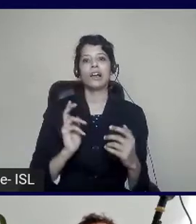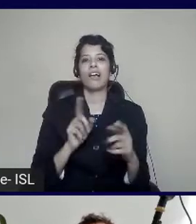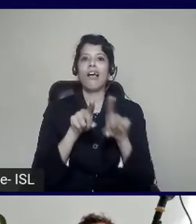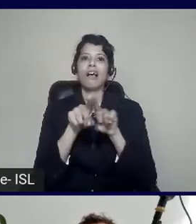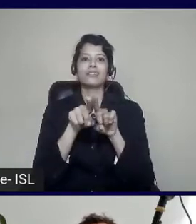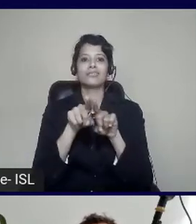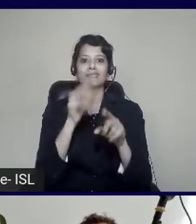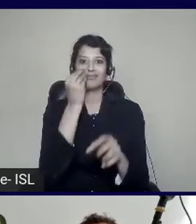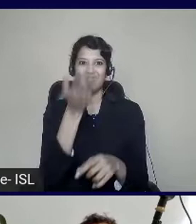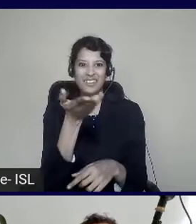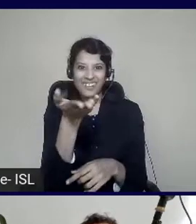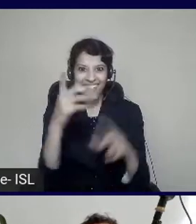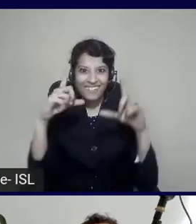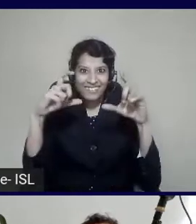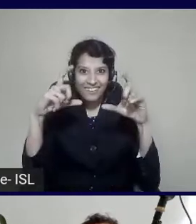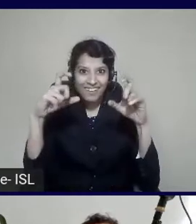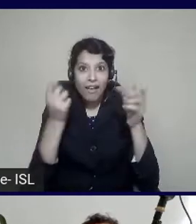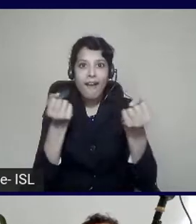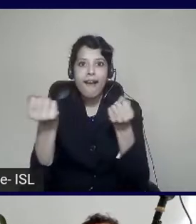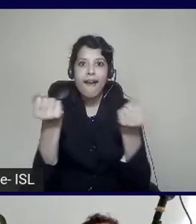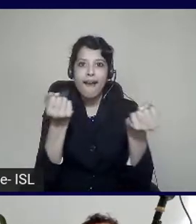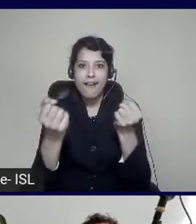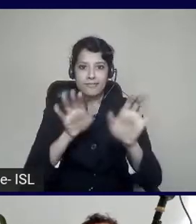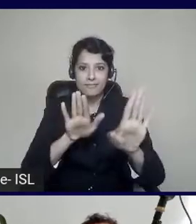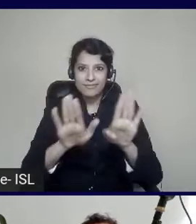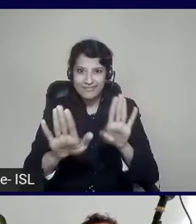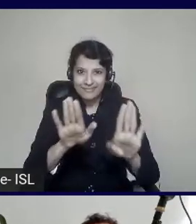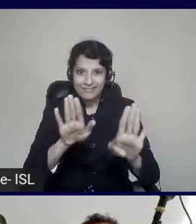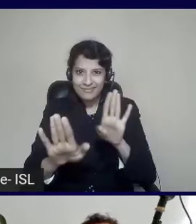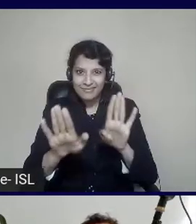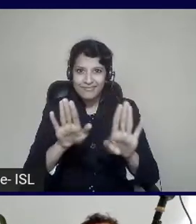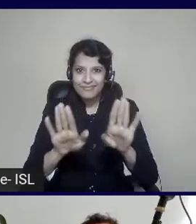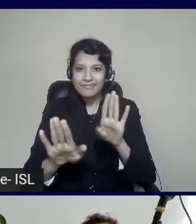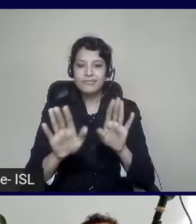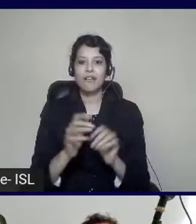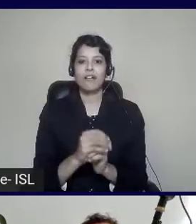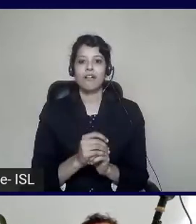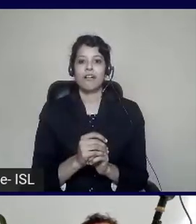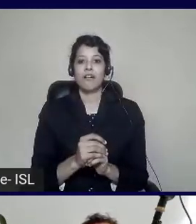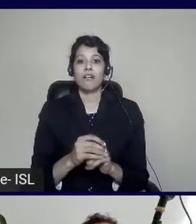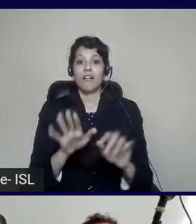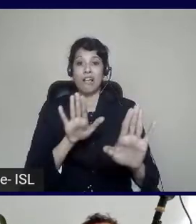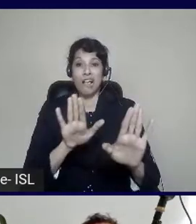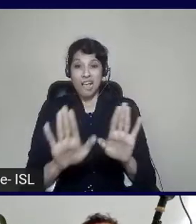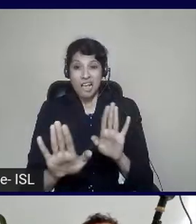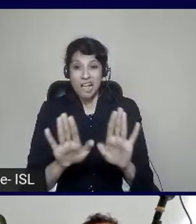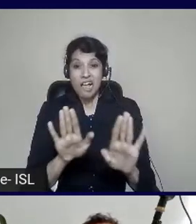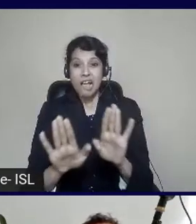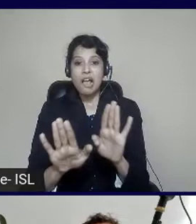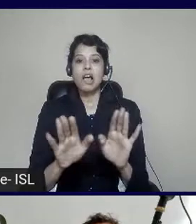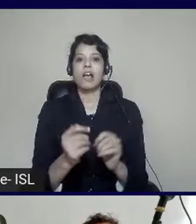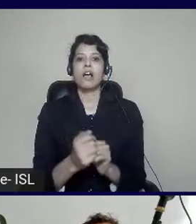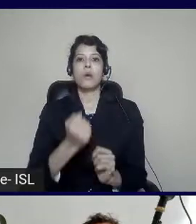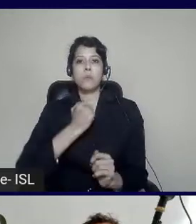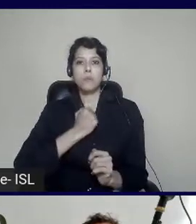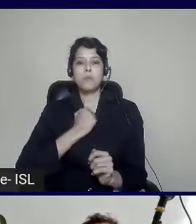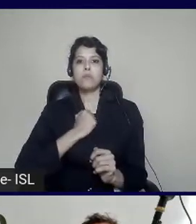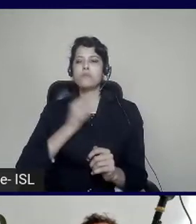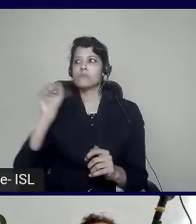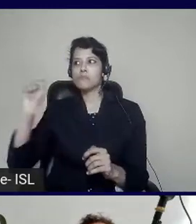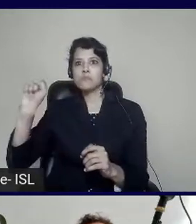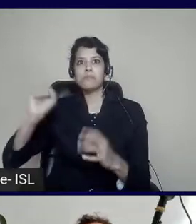this is my car, and I've got car pedals here. And I bolt on those car pedals. This is done by a mechanic